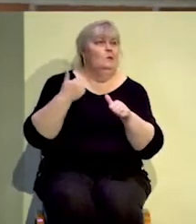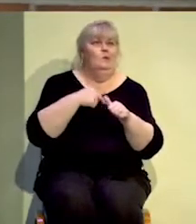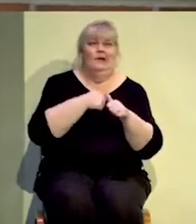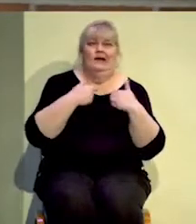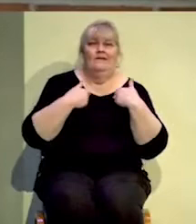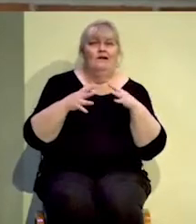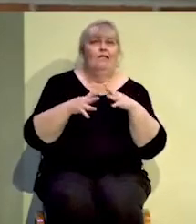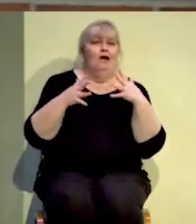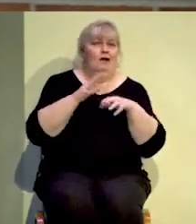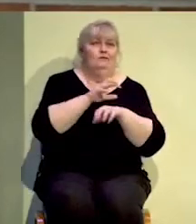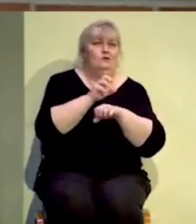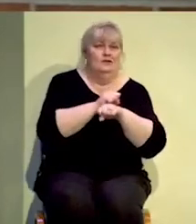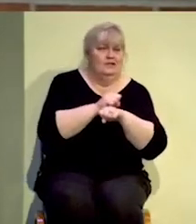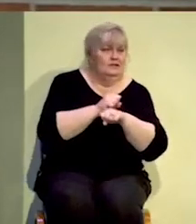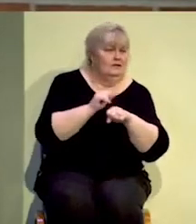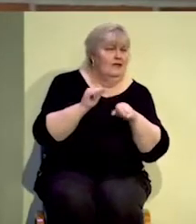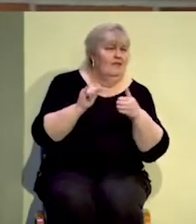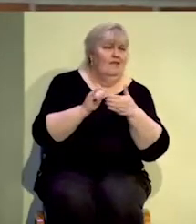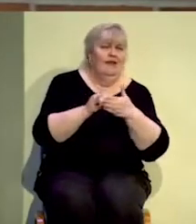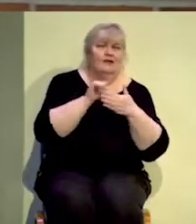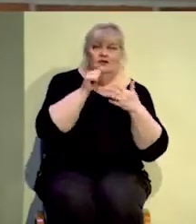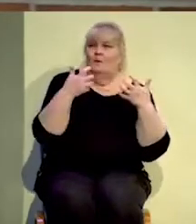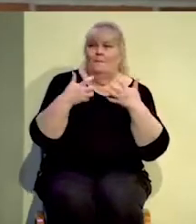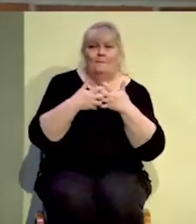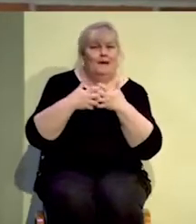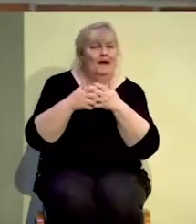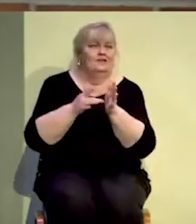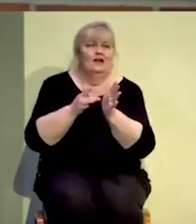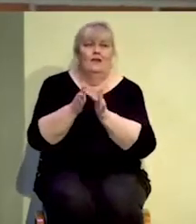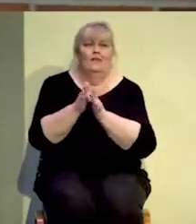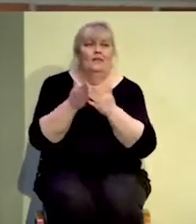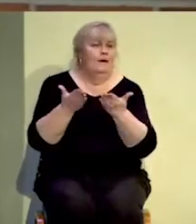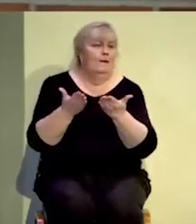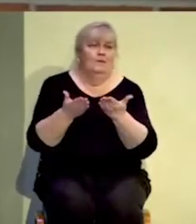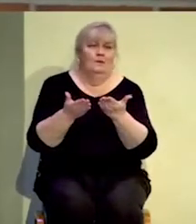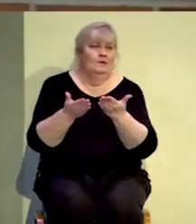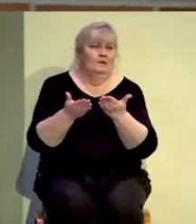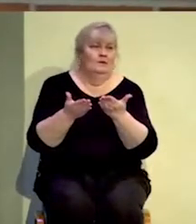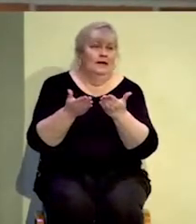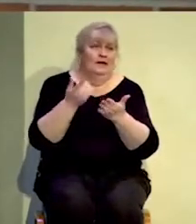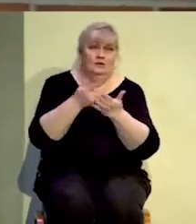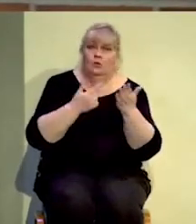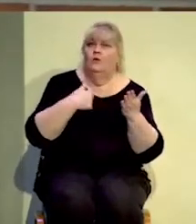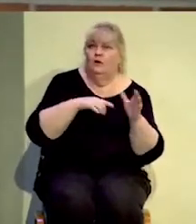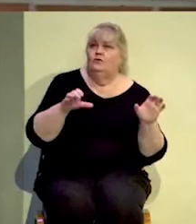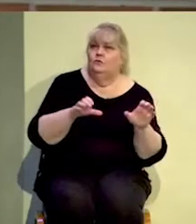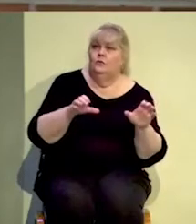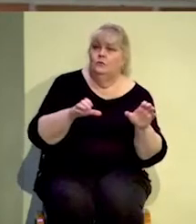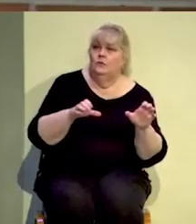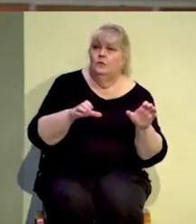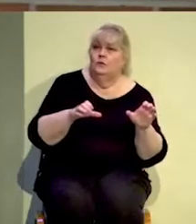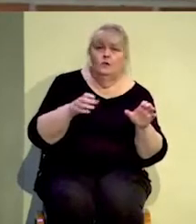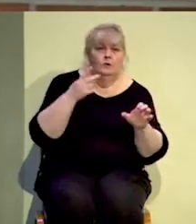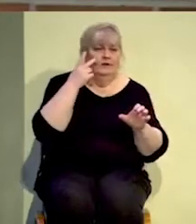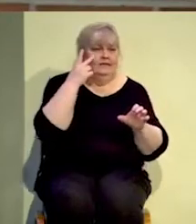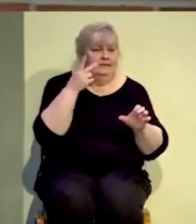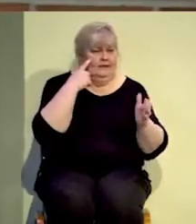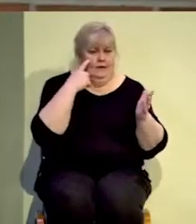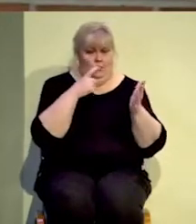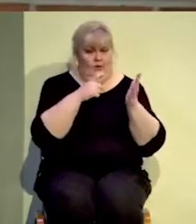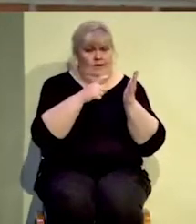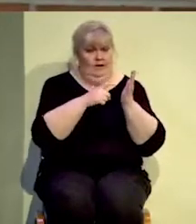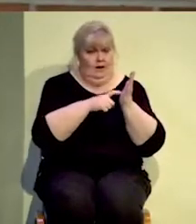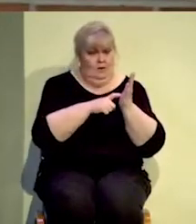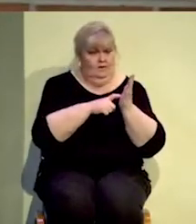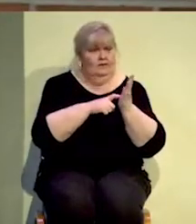traditions that have nothing to do with the Bible. It's simply now part of our DNA, and it's just what we do. We see in Scripture,